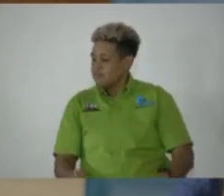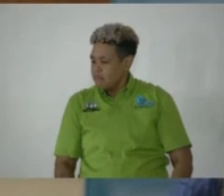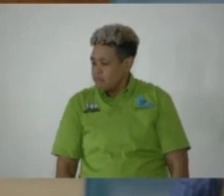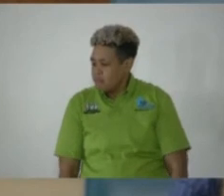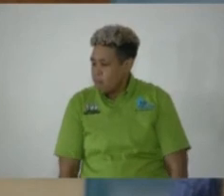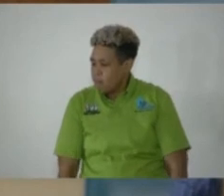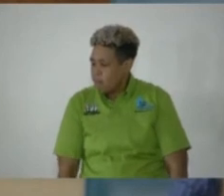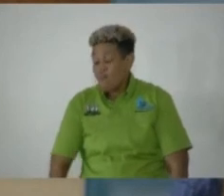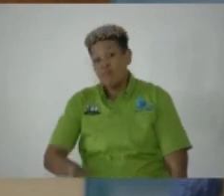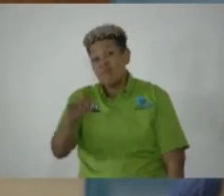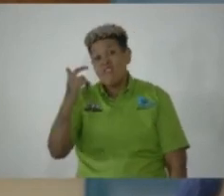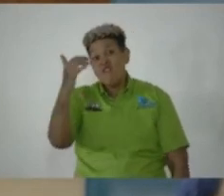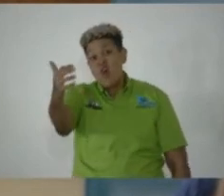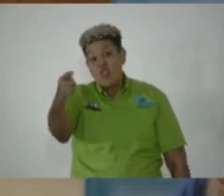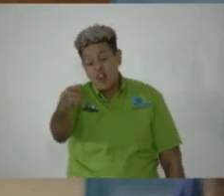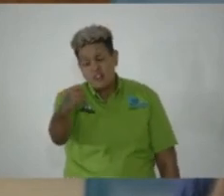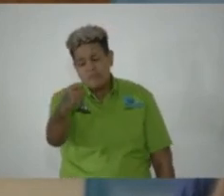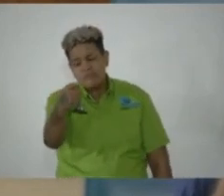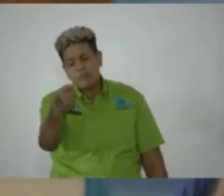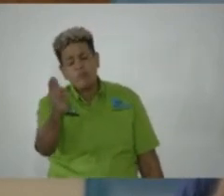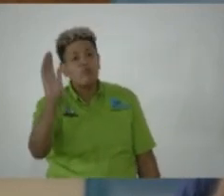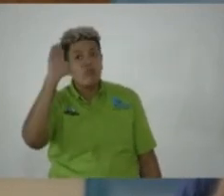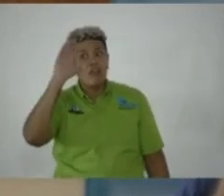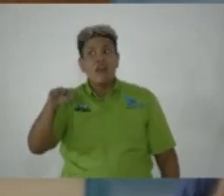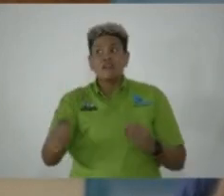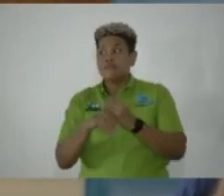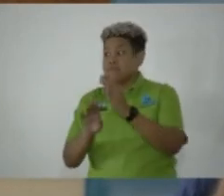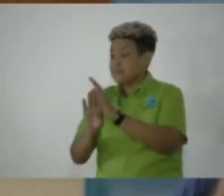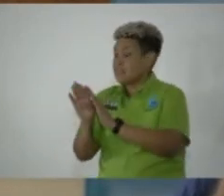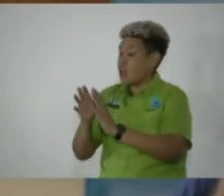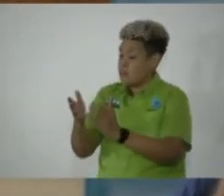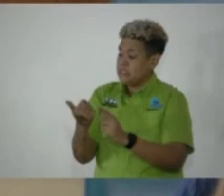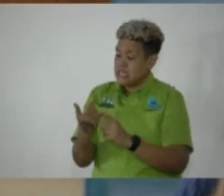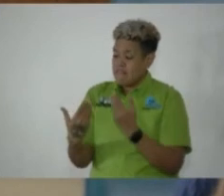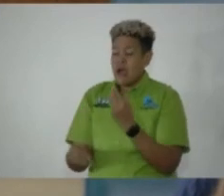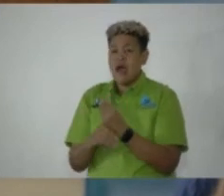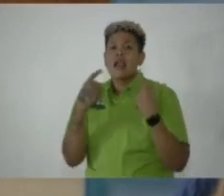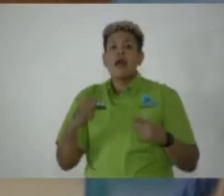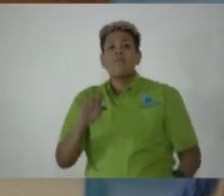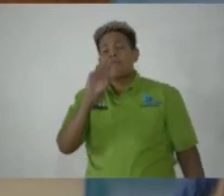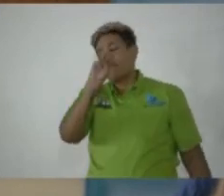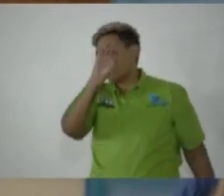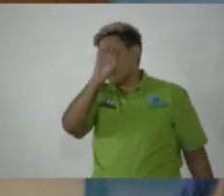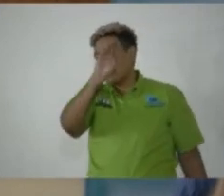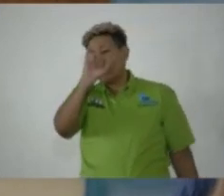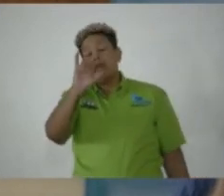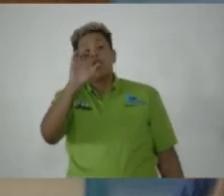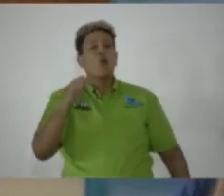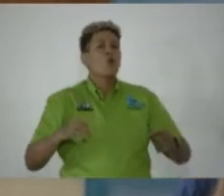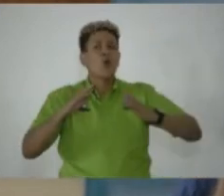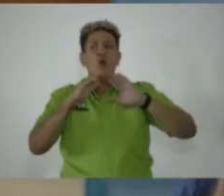And further, also the development of the Morant Bay Courthouse into